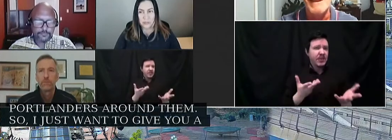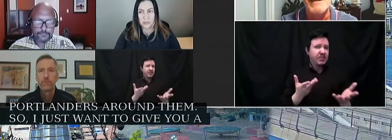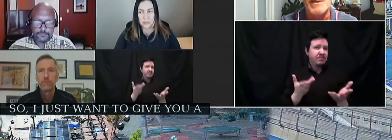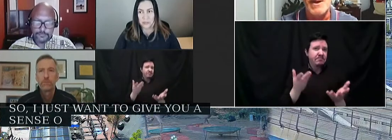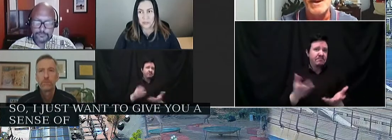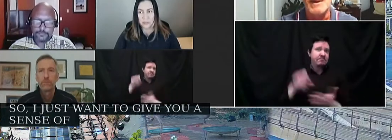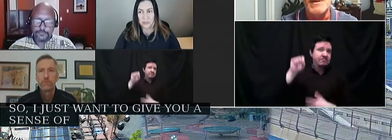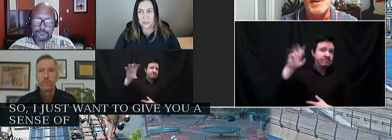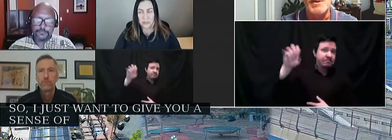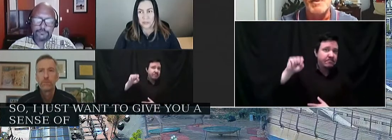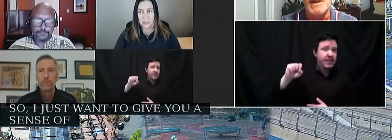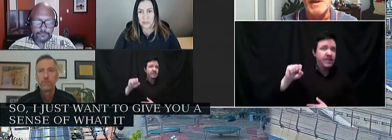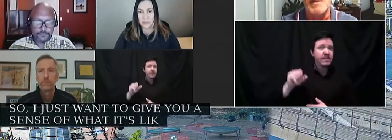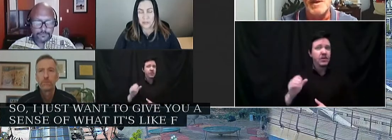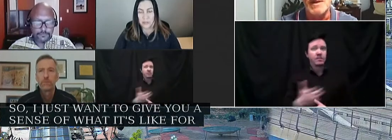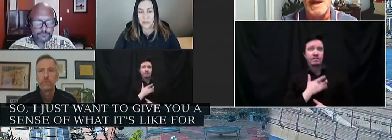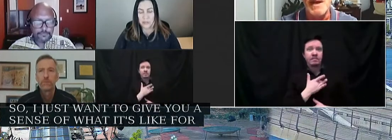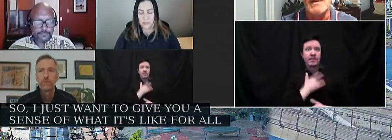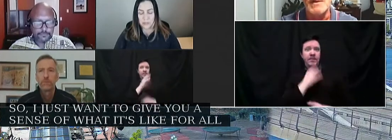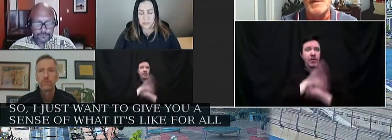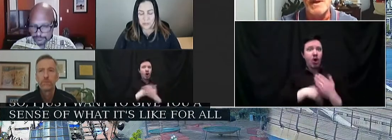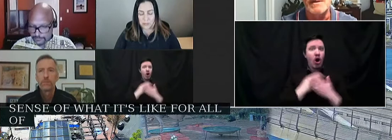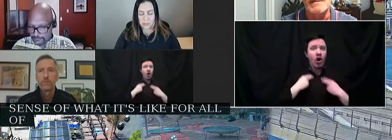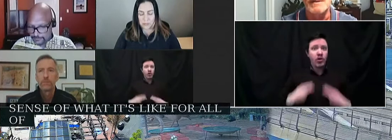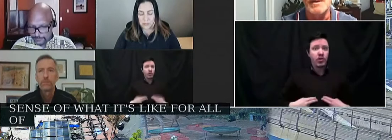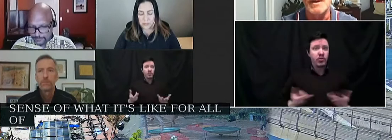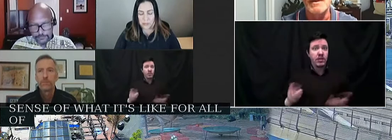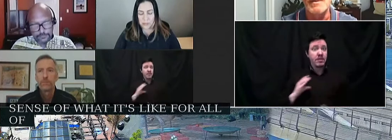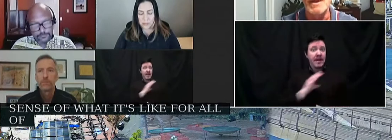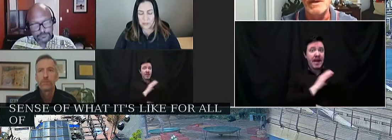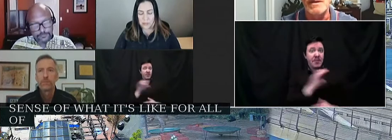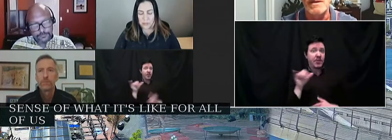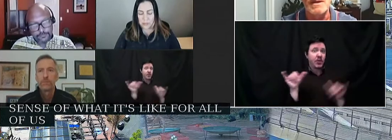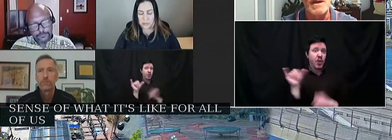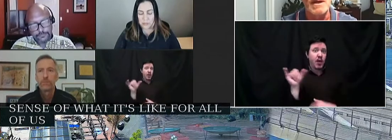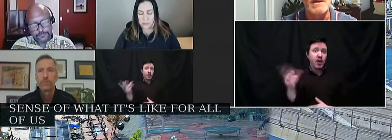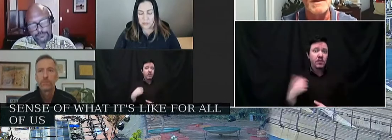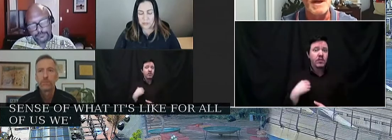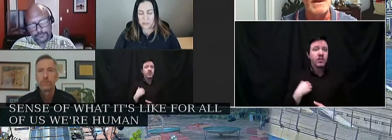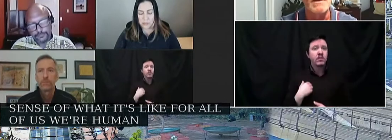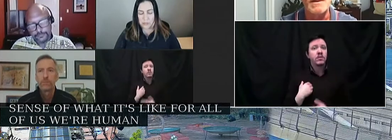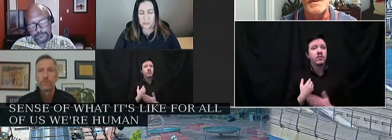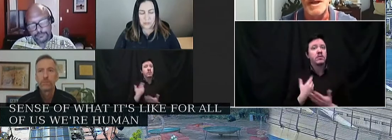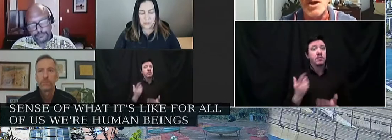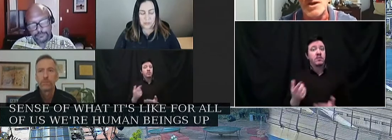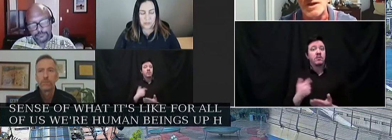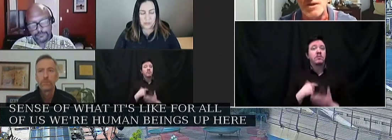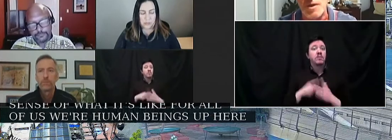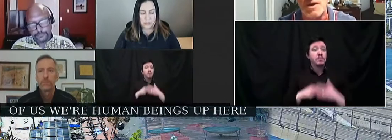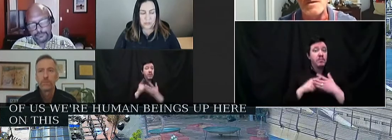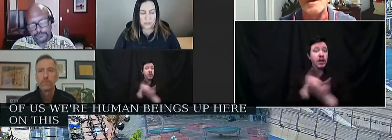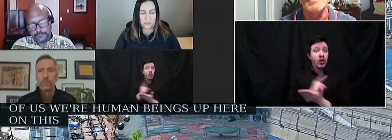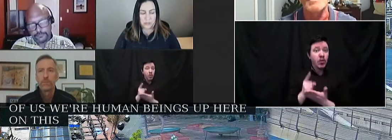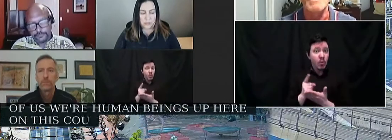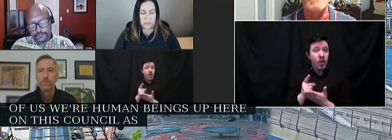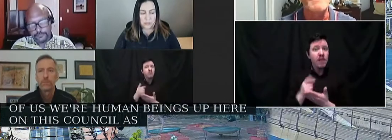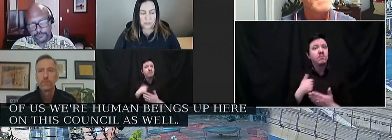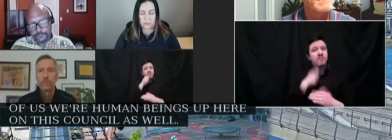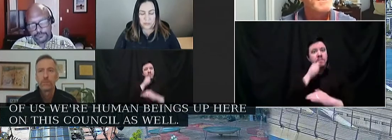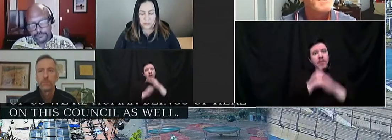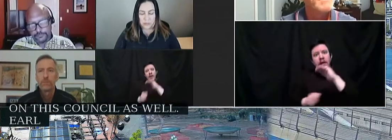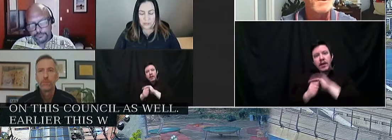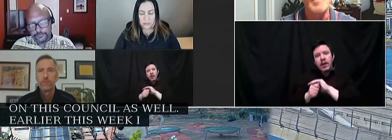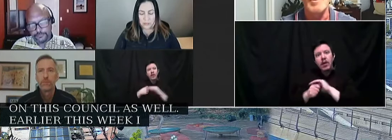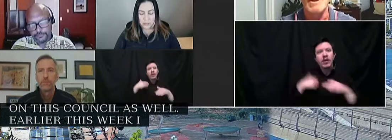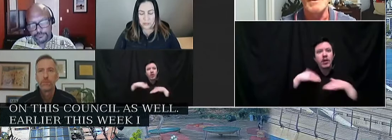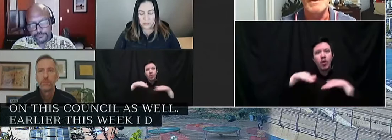for all of us. We're human beings up here on this council as well. Earlier in the week, I decided to do an incognito walk around Old Town